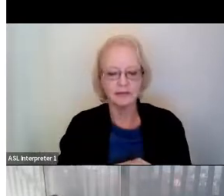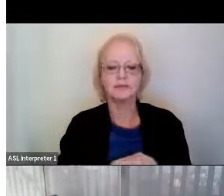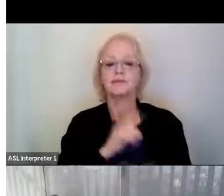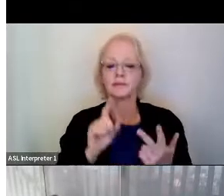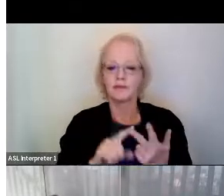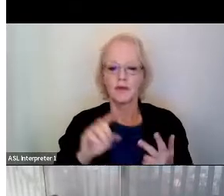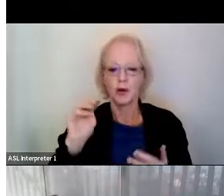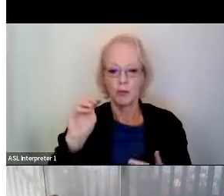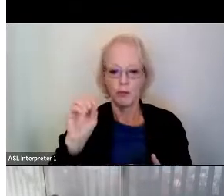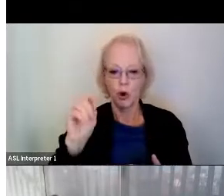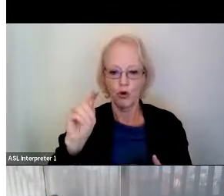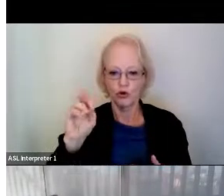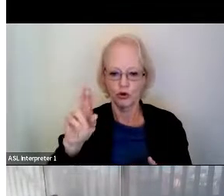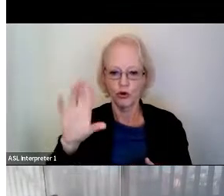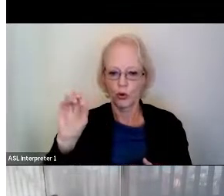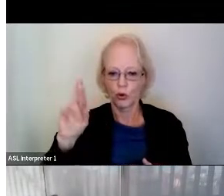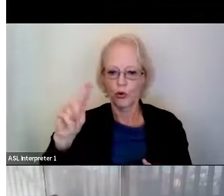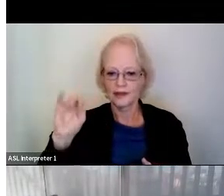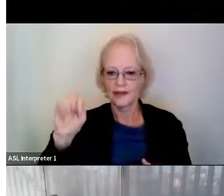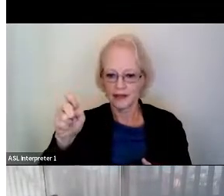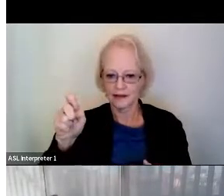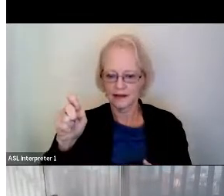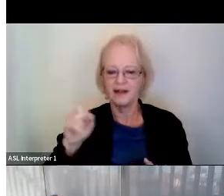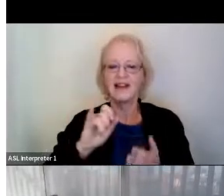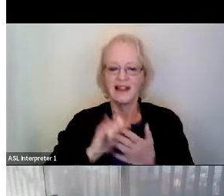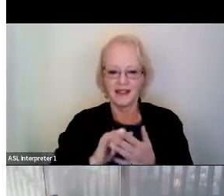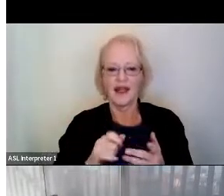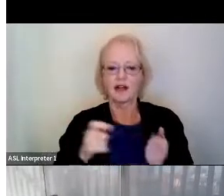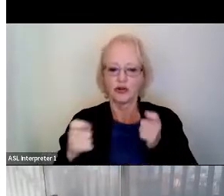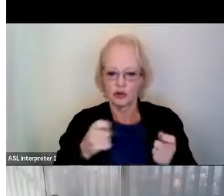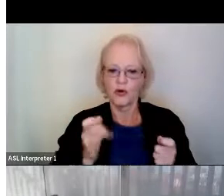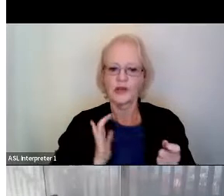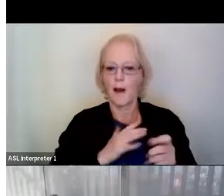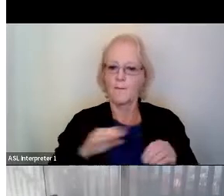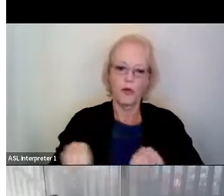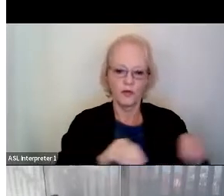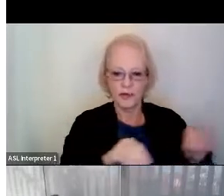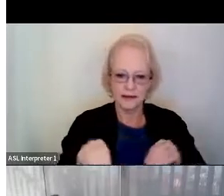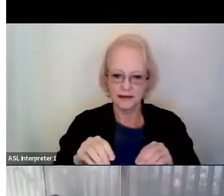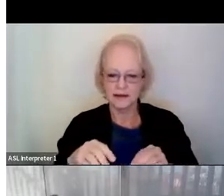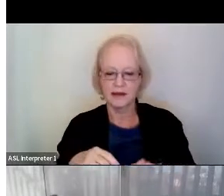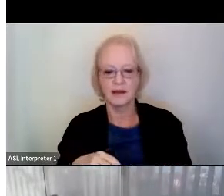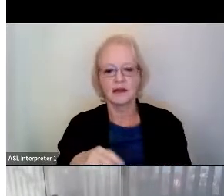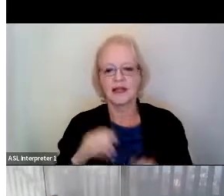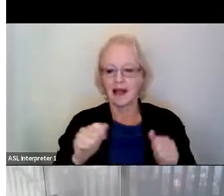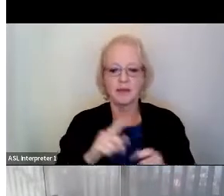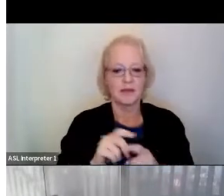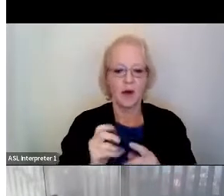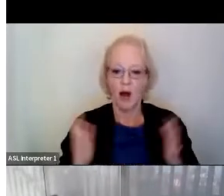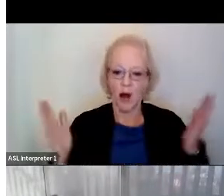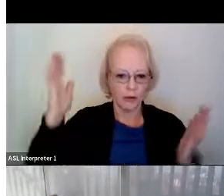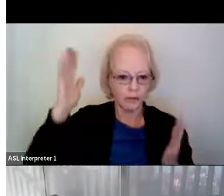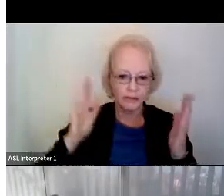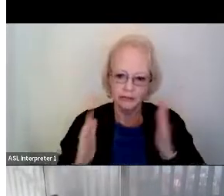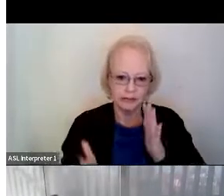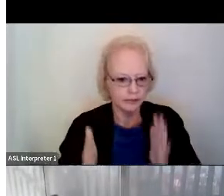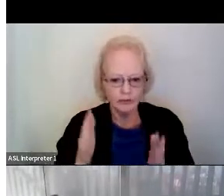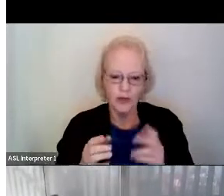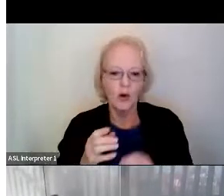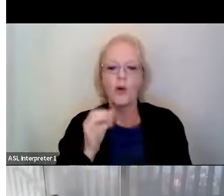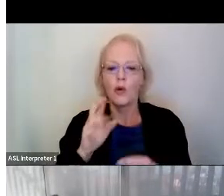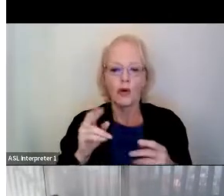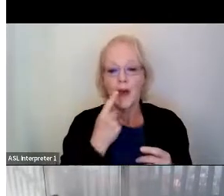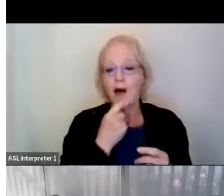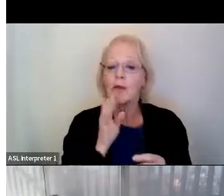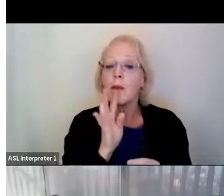motor cortex, which is helping us control voluntary movement. So this can be like moving your arms or moving